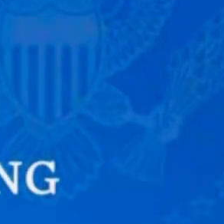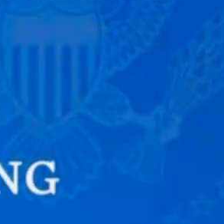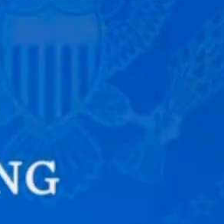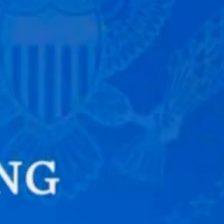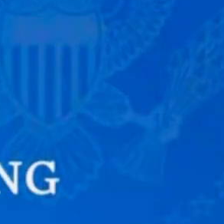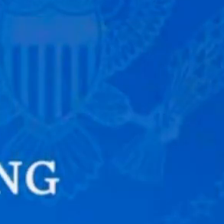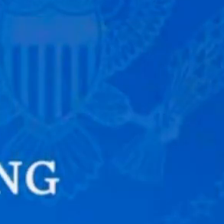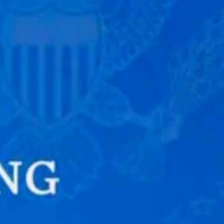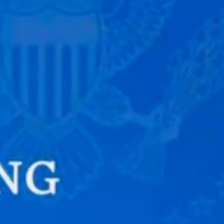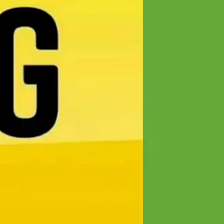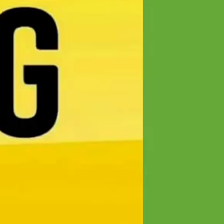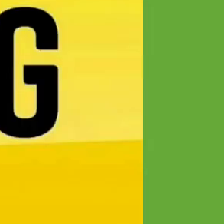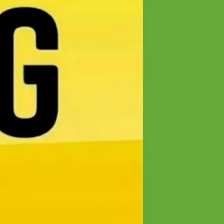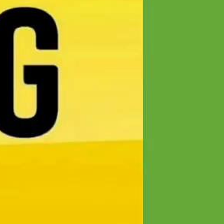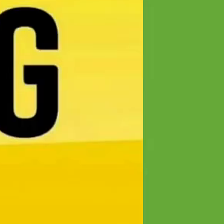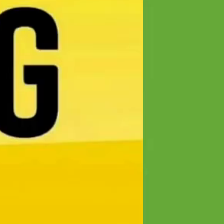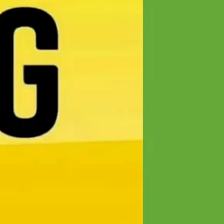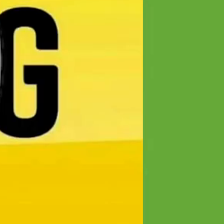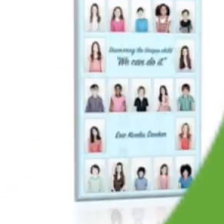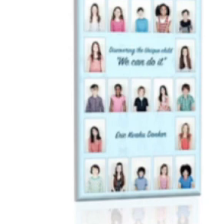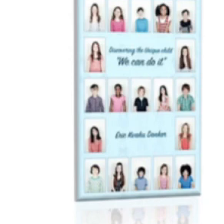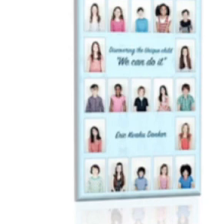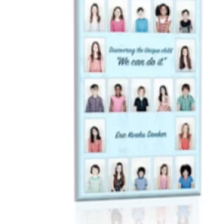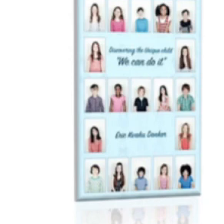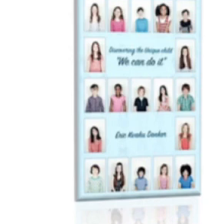God bless all. Thank you.